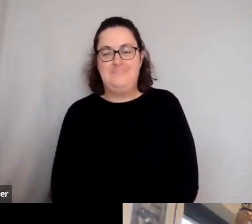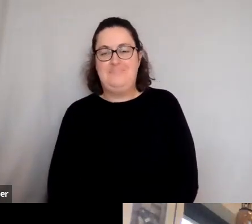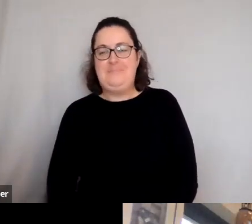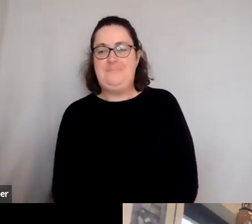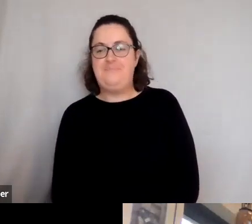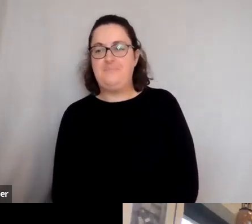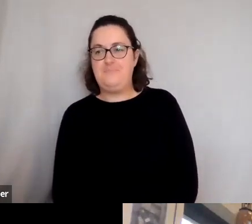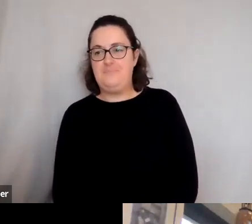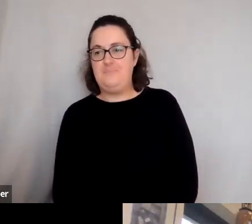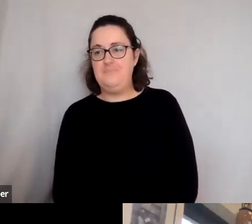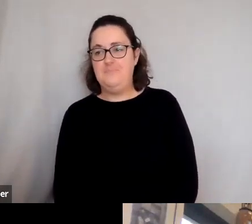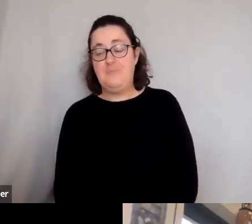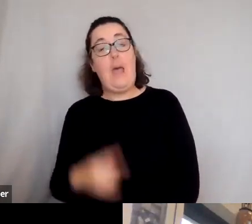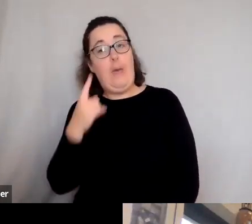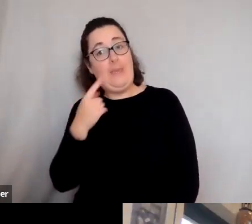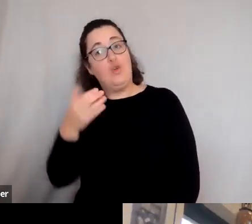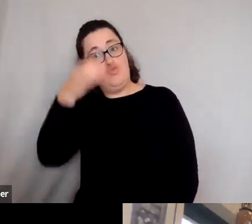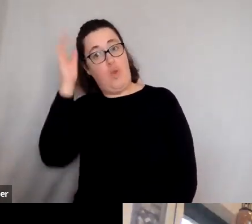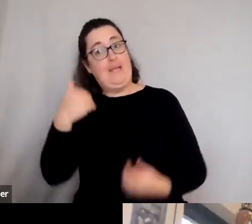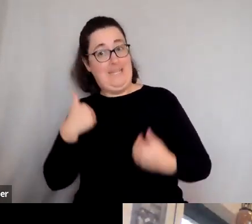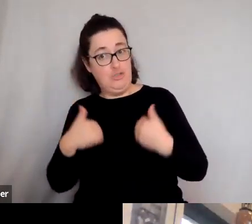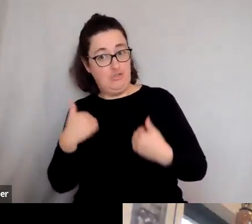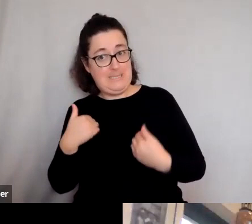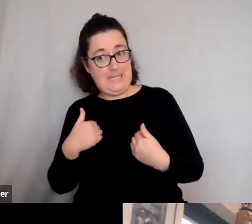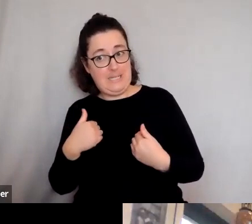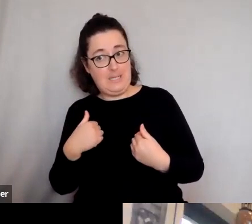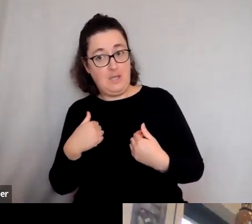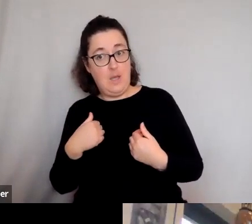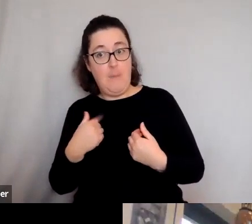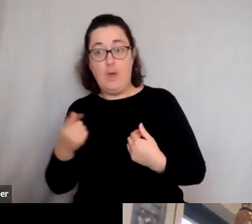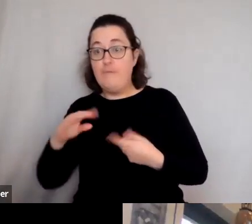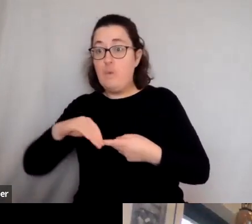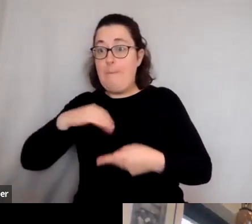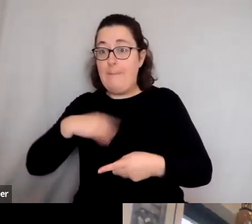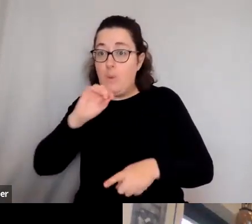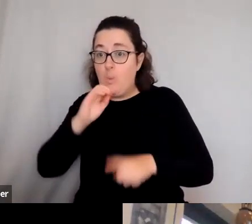I think they're extremely interesting. You know, I wouldn't go to dinner with them if you paid me.